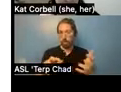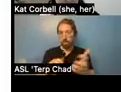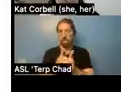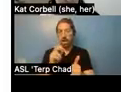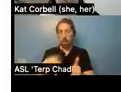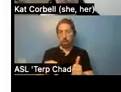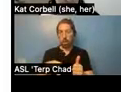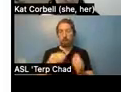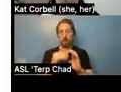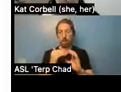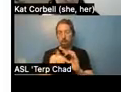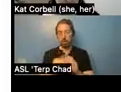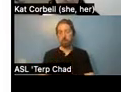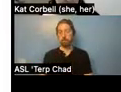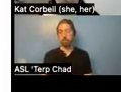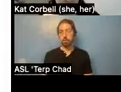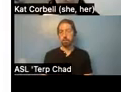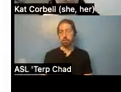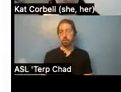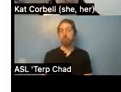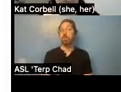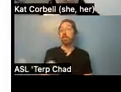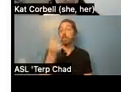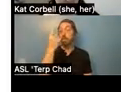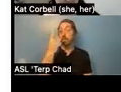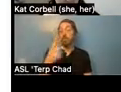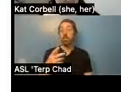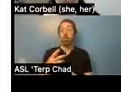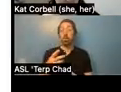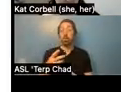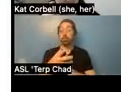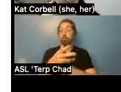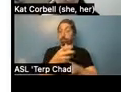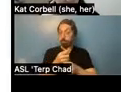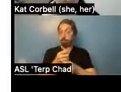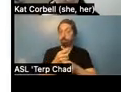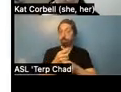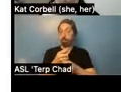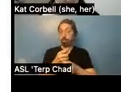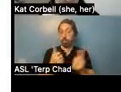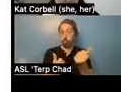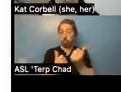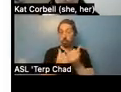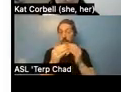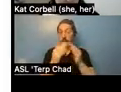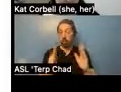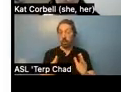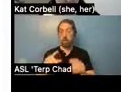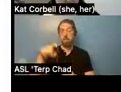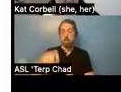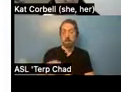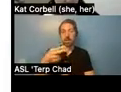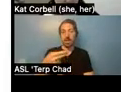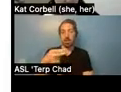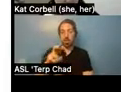order to get how supportive housing, one needs to fill out an HRA application and it must be